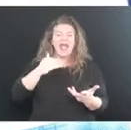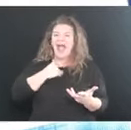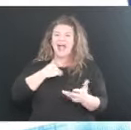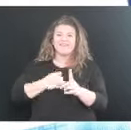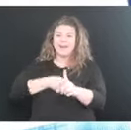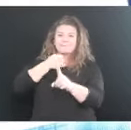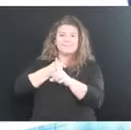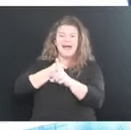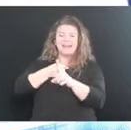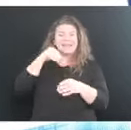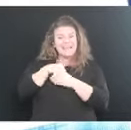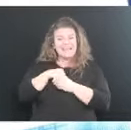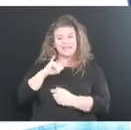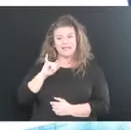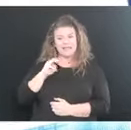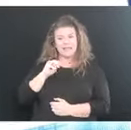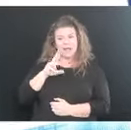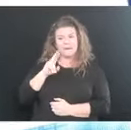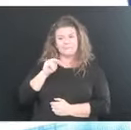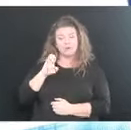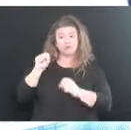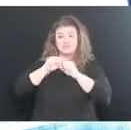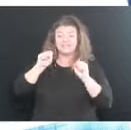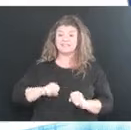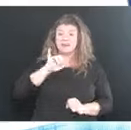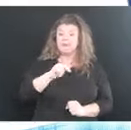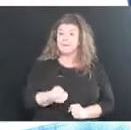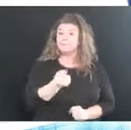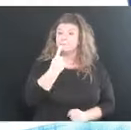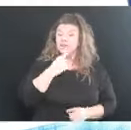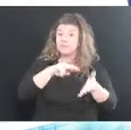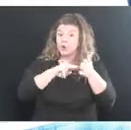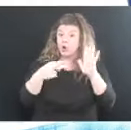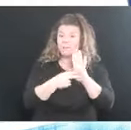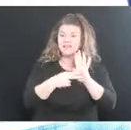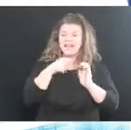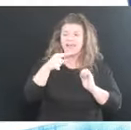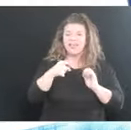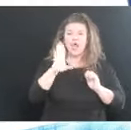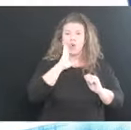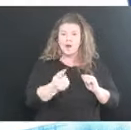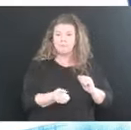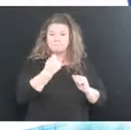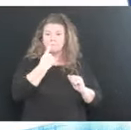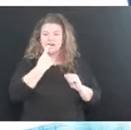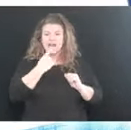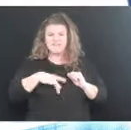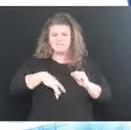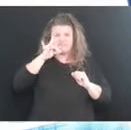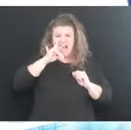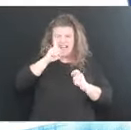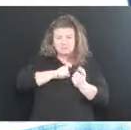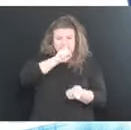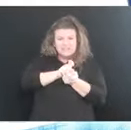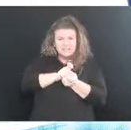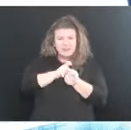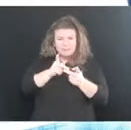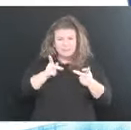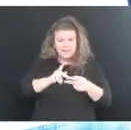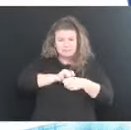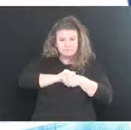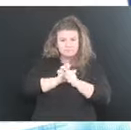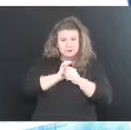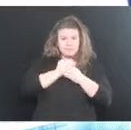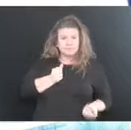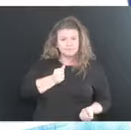on the immune system. What they do is they target critical parts of the virus and disable the